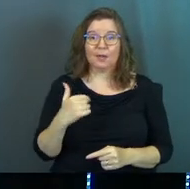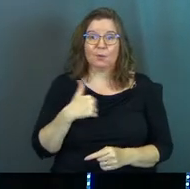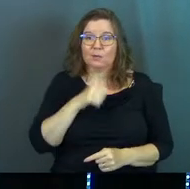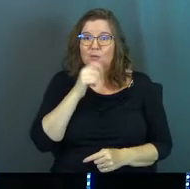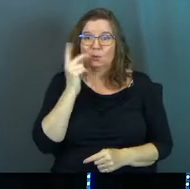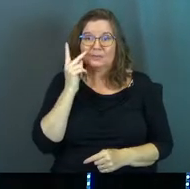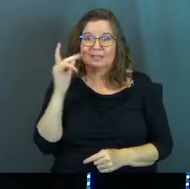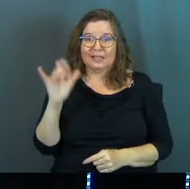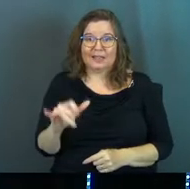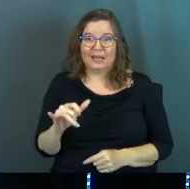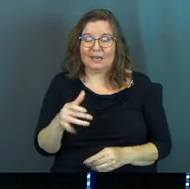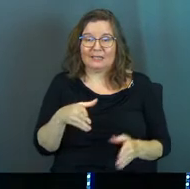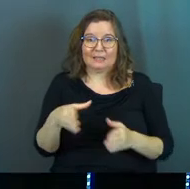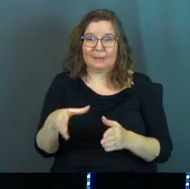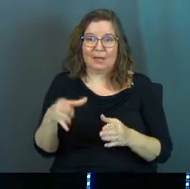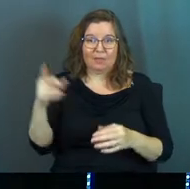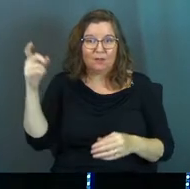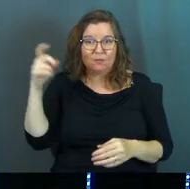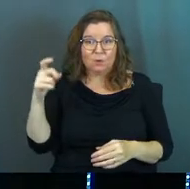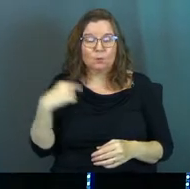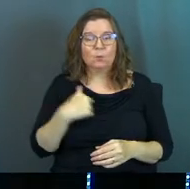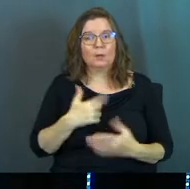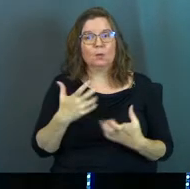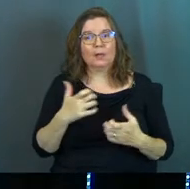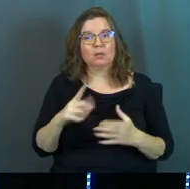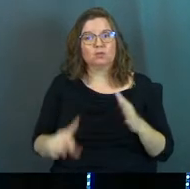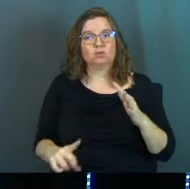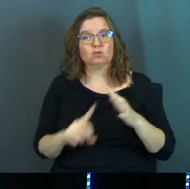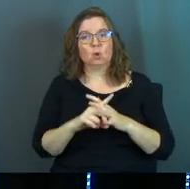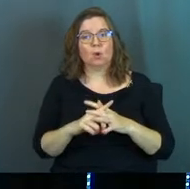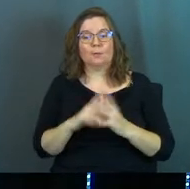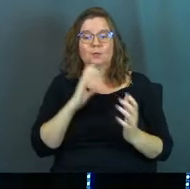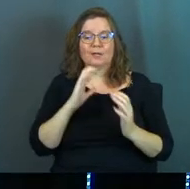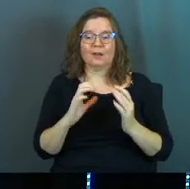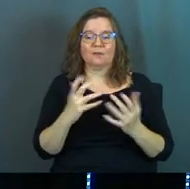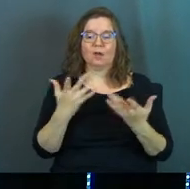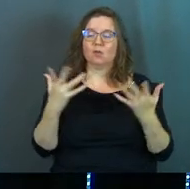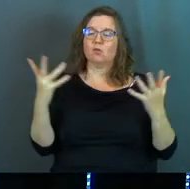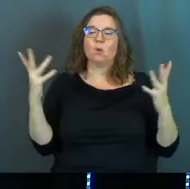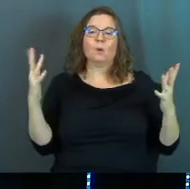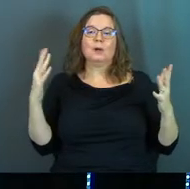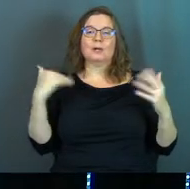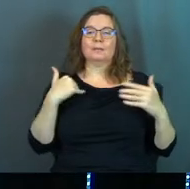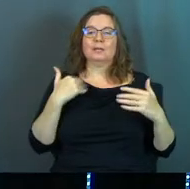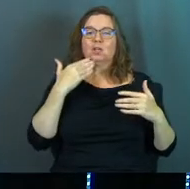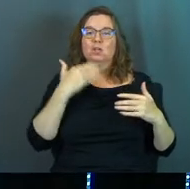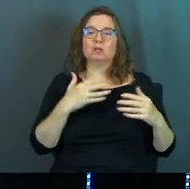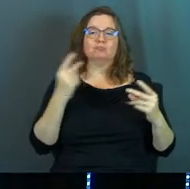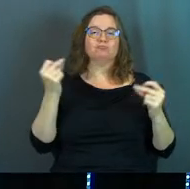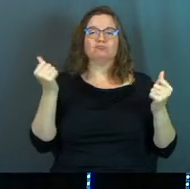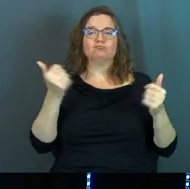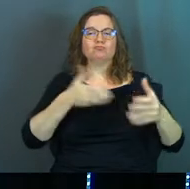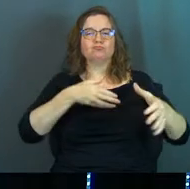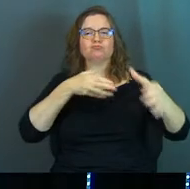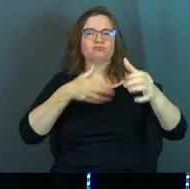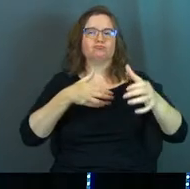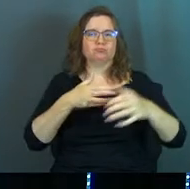Like we don't see that as the path of wisdom. We would like to show up to the conversation and already be good to go.